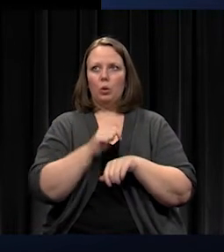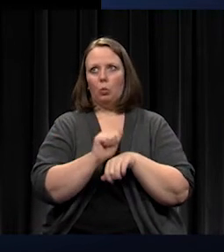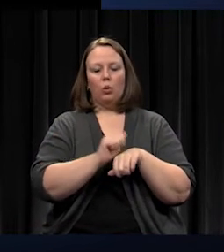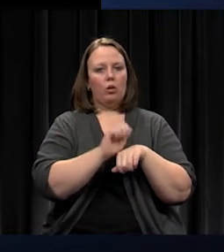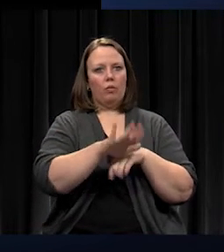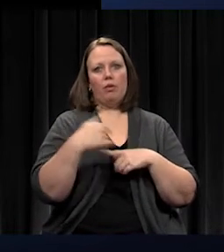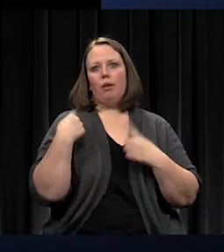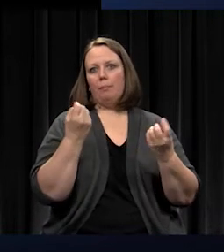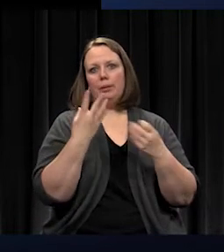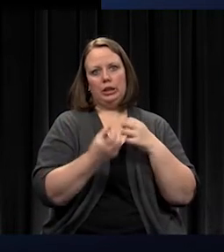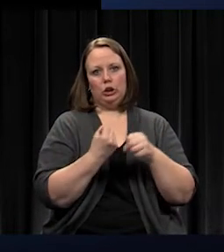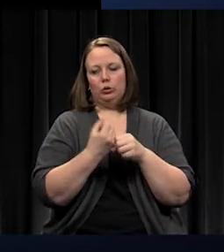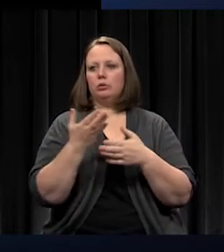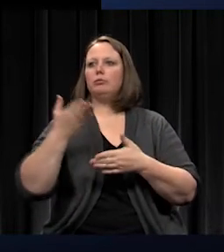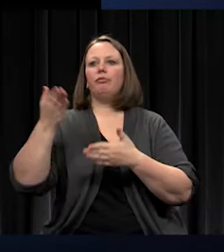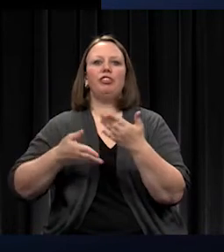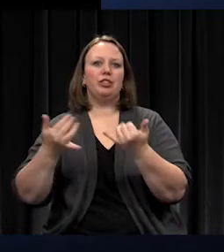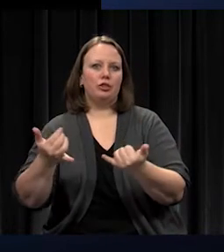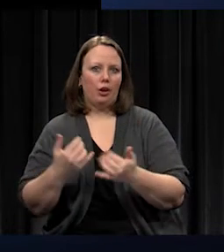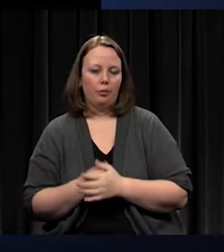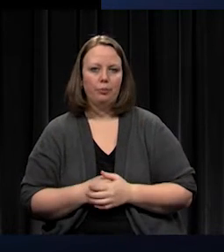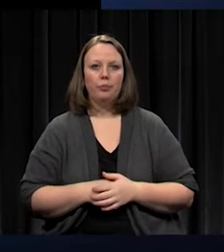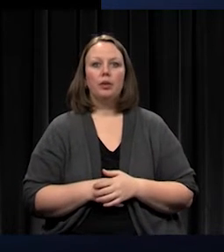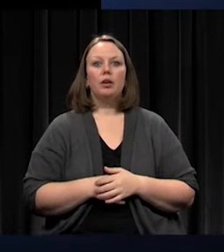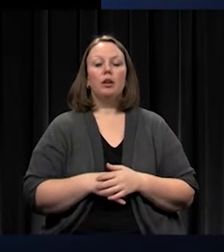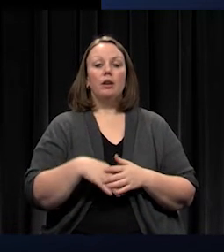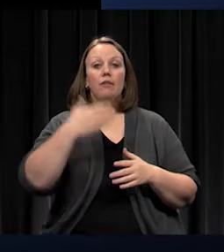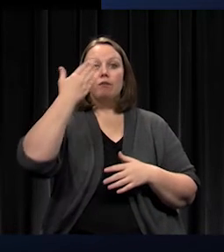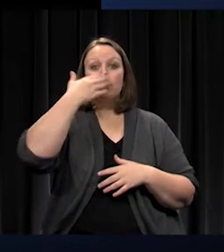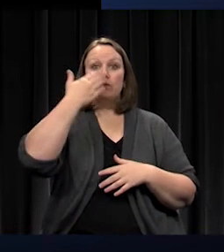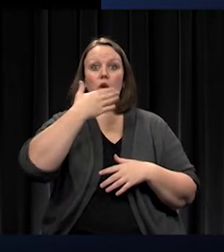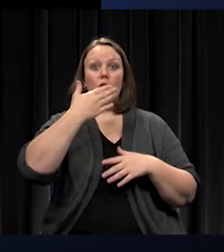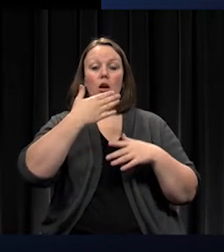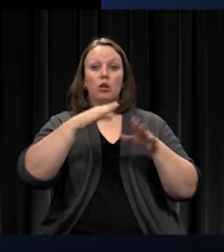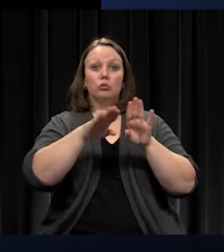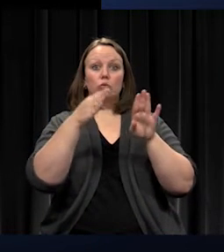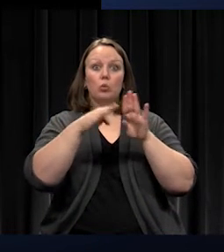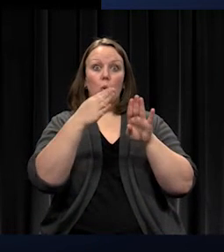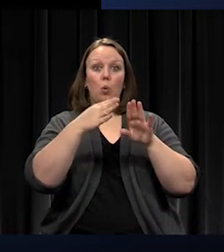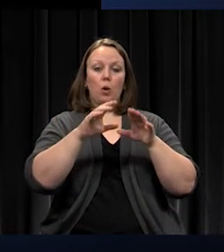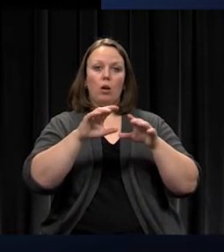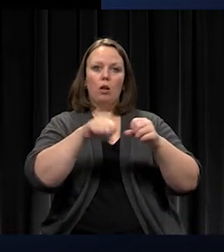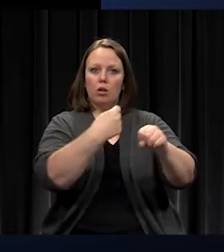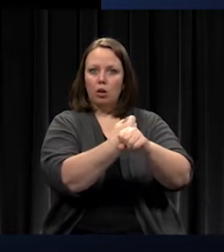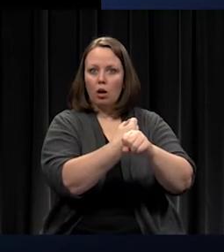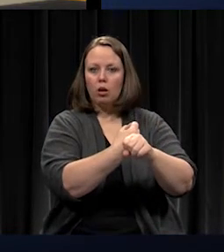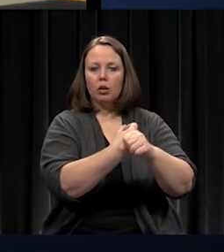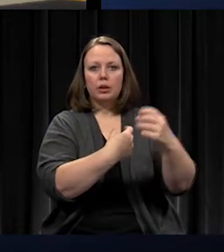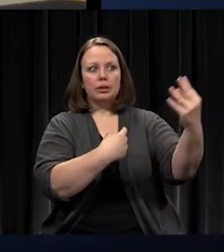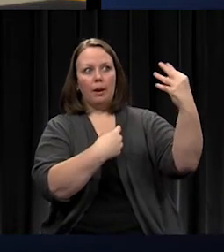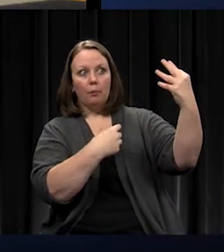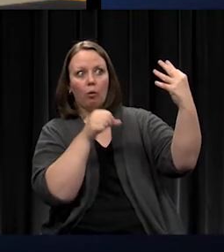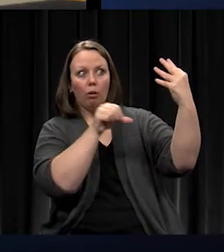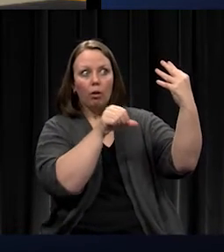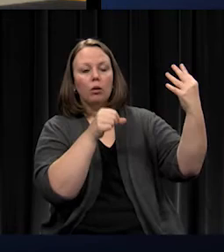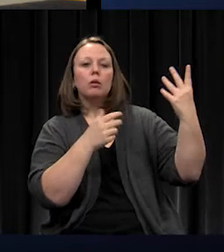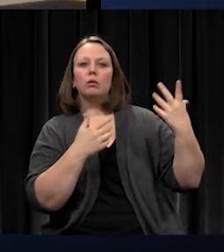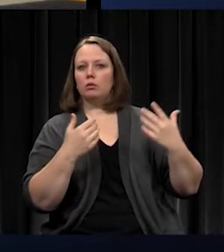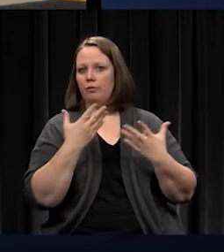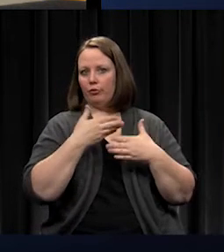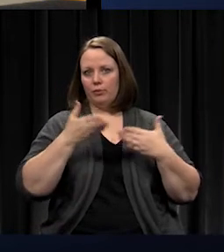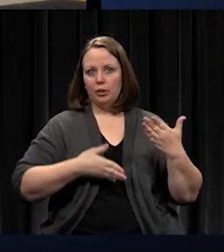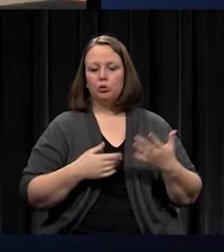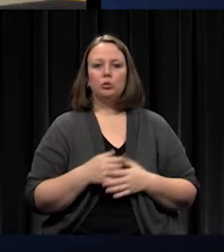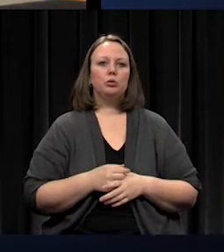We completed the secured front entrances and the camera replacements at our front door and created that pinch point. We